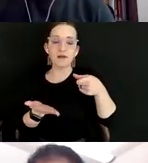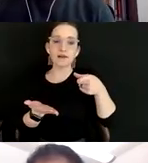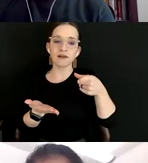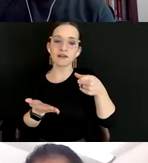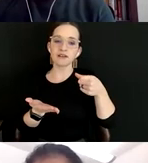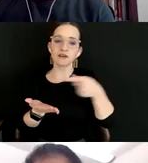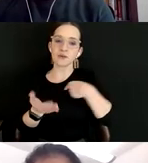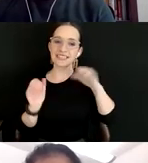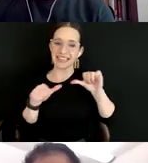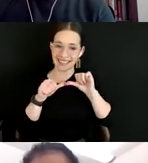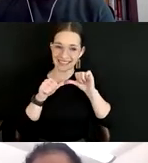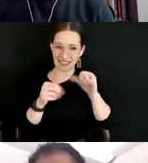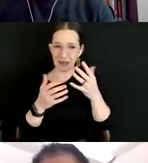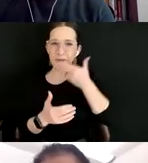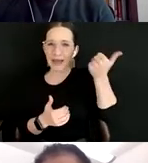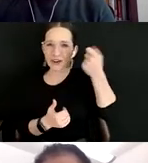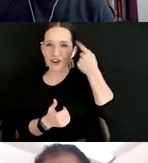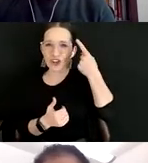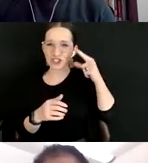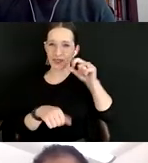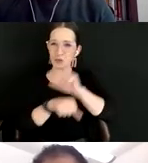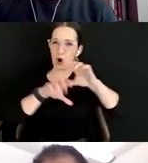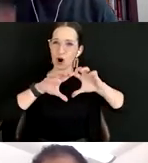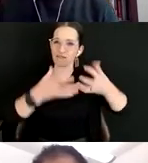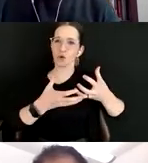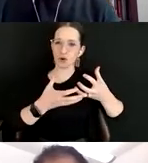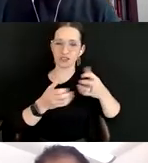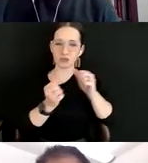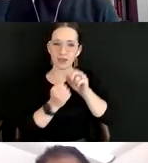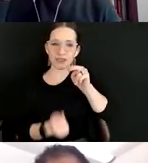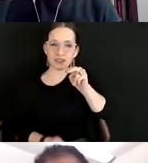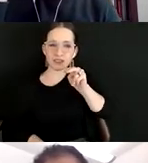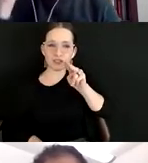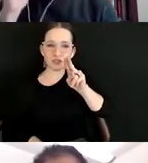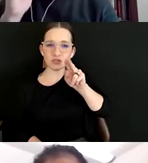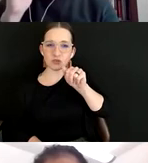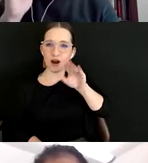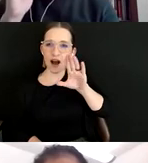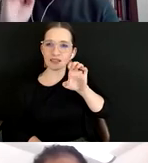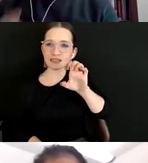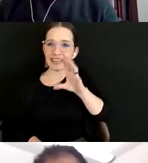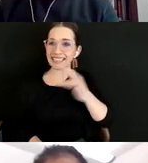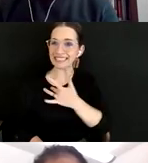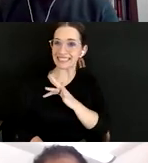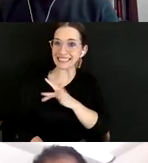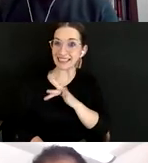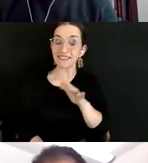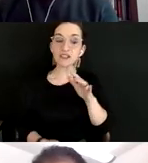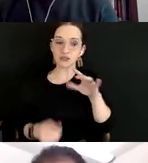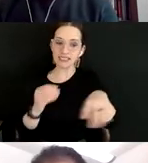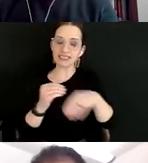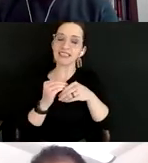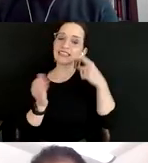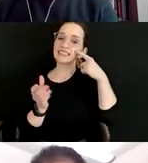our workforce with as much nuance and sensitivity as possible. And we decided to add a new lens as we